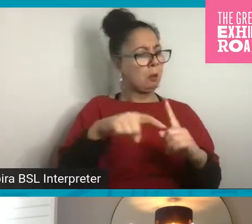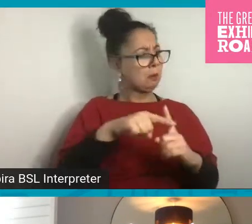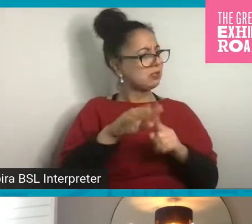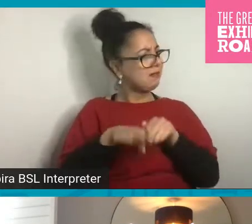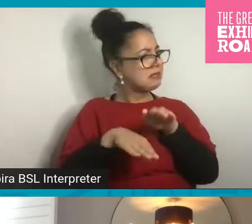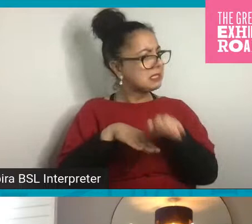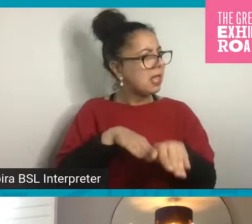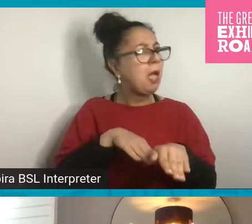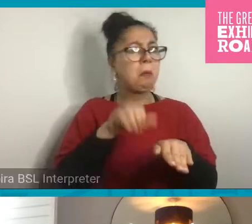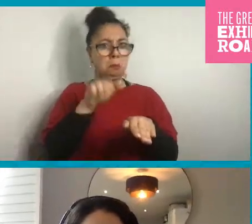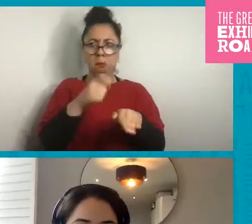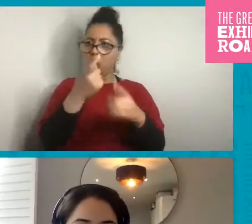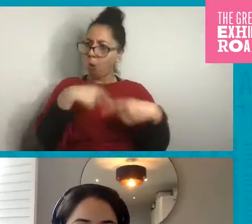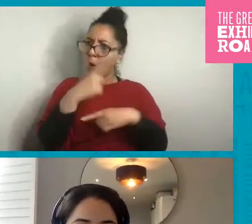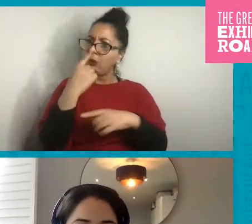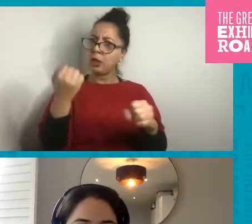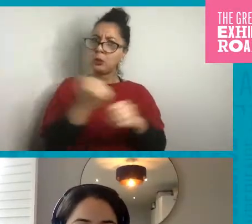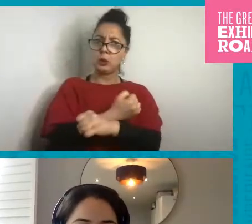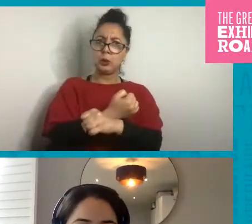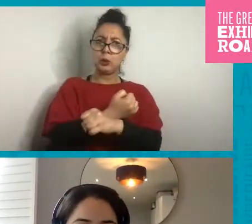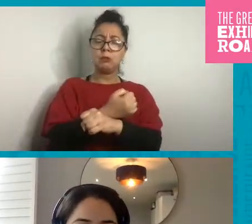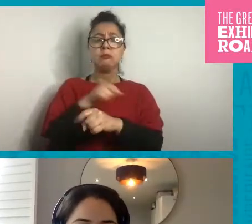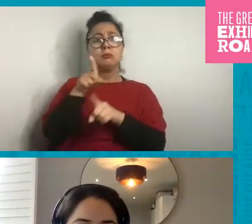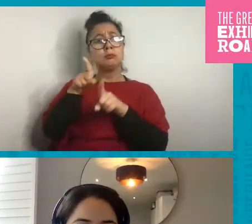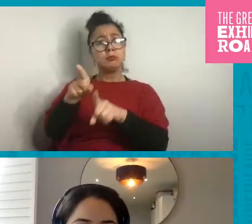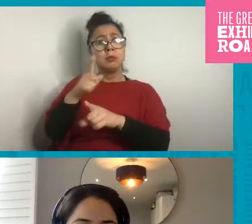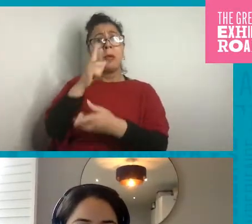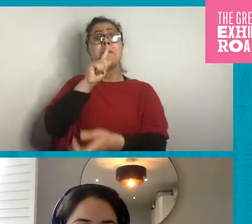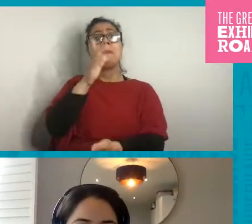what would be your climate pledge.